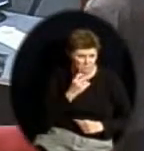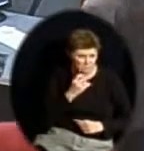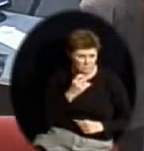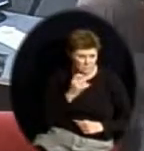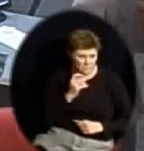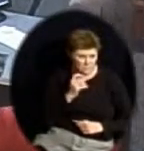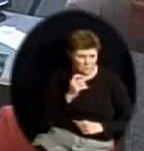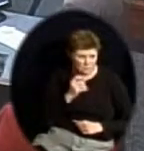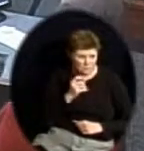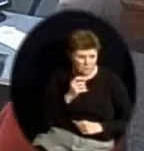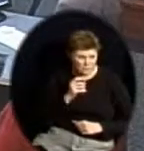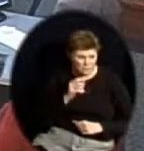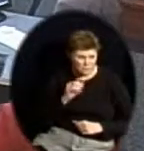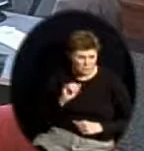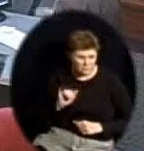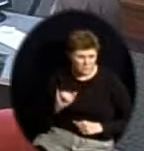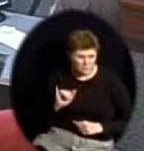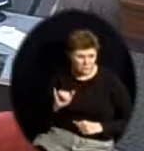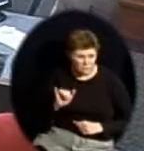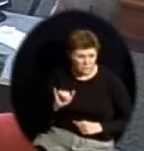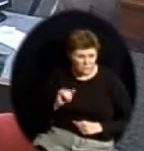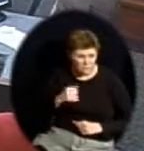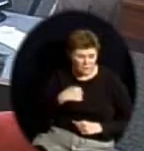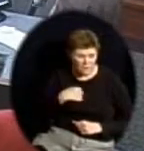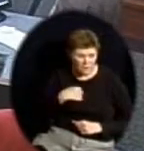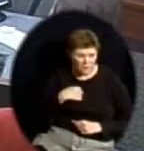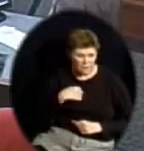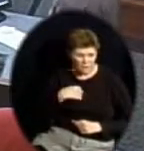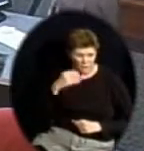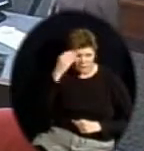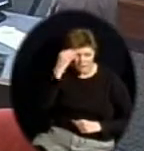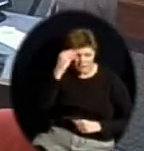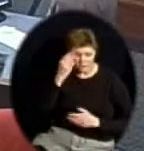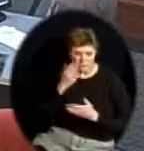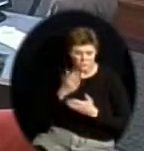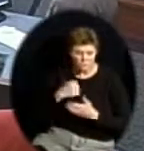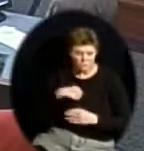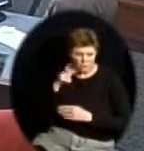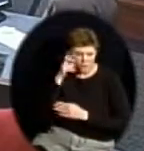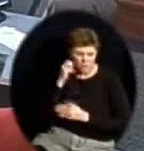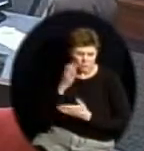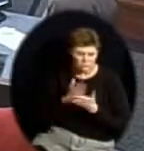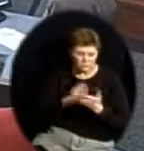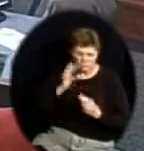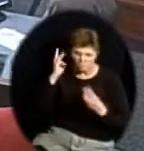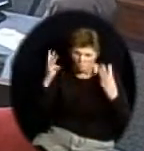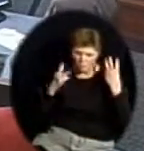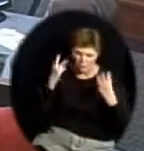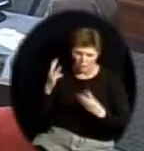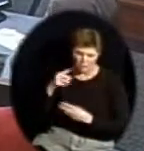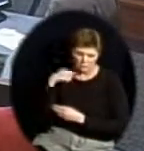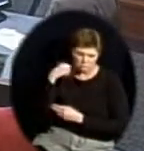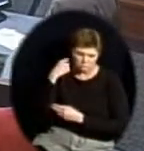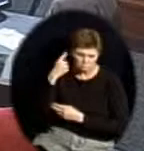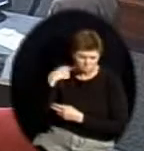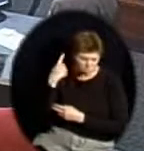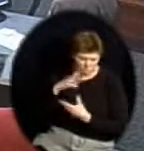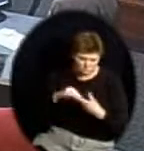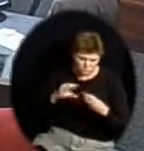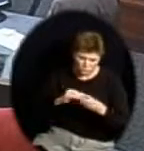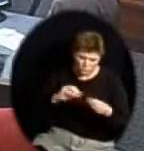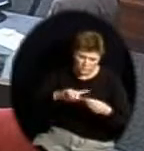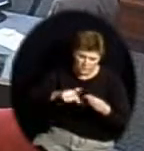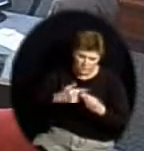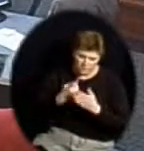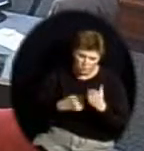of Education. You know, you've heard wild stories about what other states are doing under the 50 different plans that Mr. Parker was talking about. Has the federal government